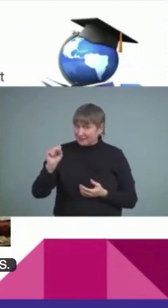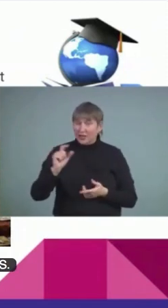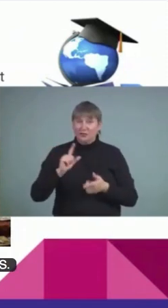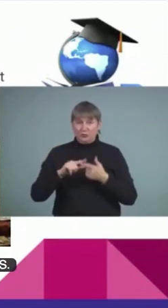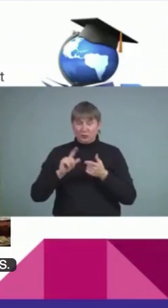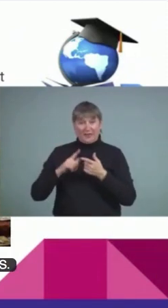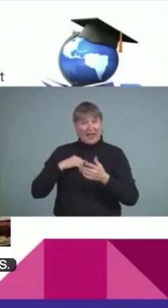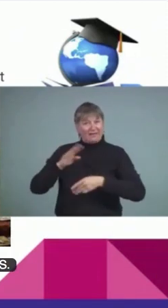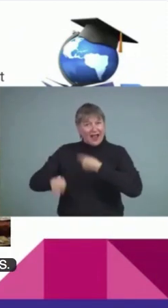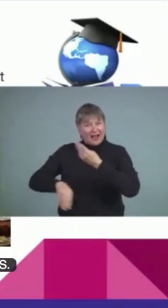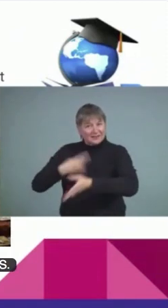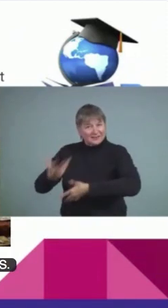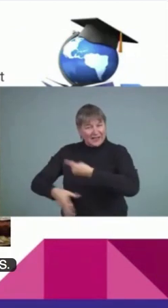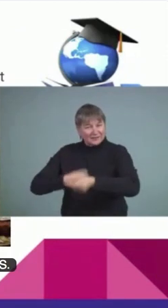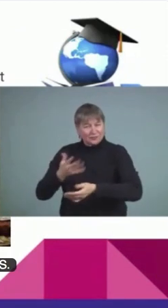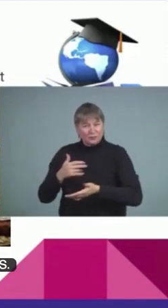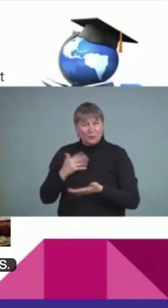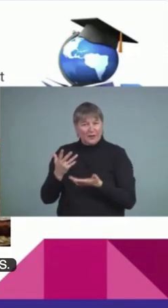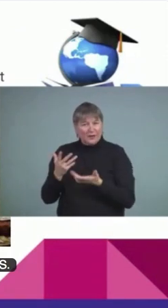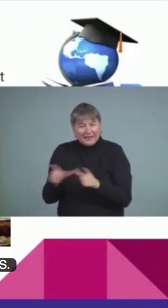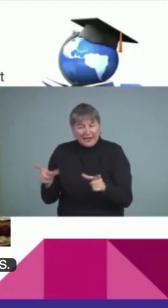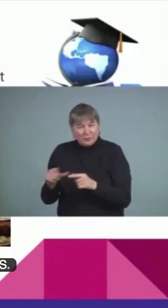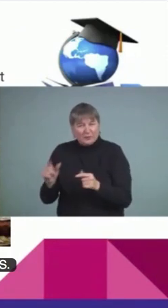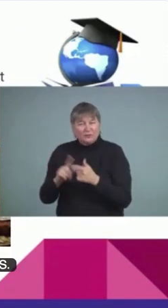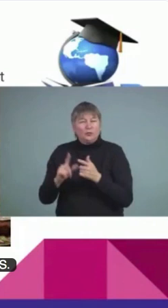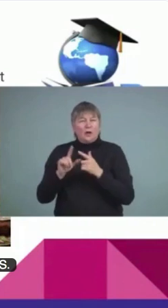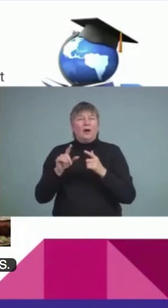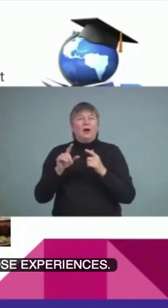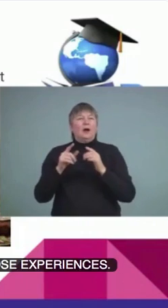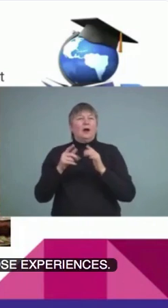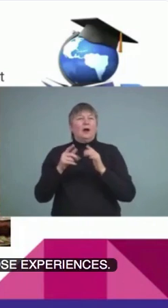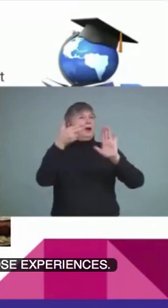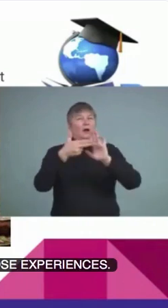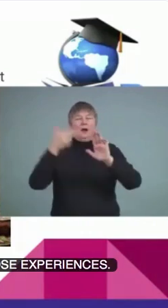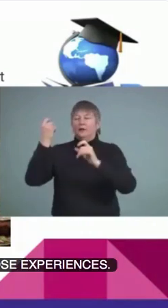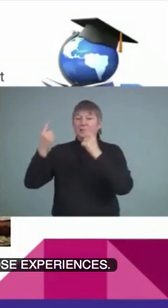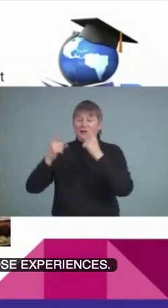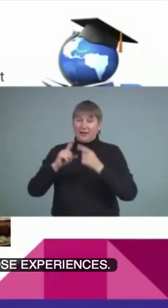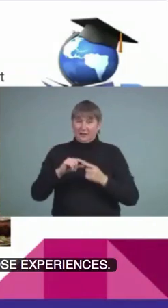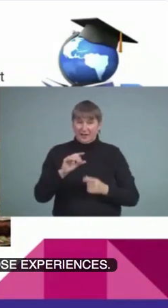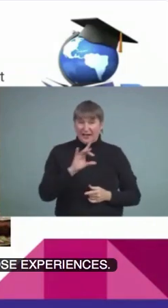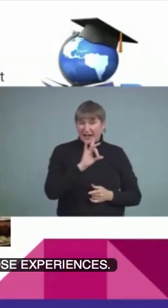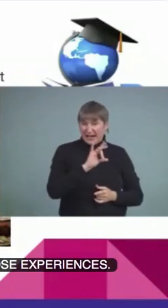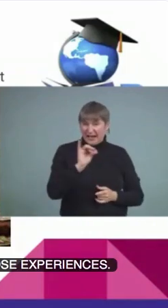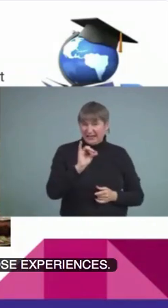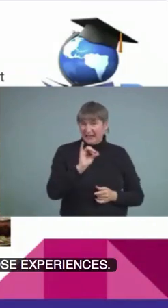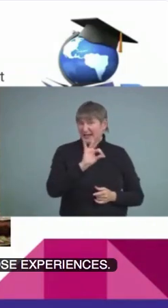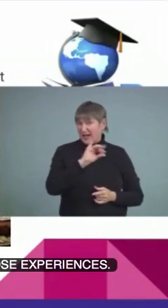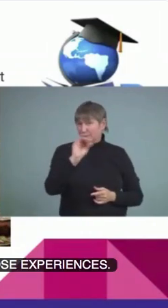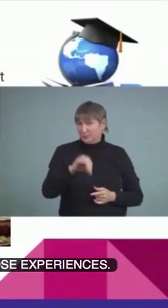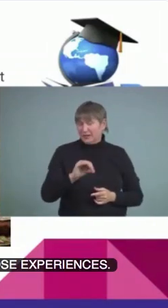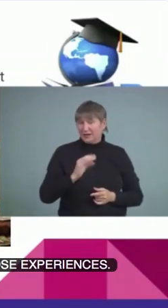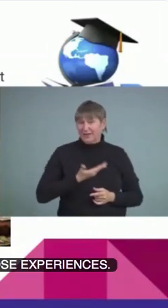to the language to label those experiences? And so, like 80 to 90 percent of our vocabulary is